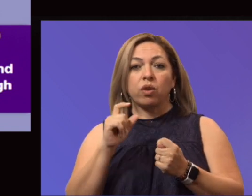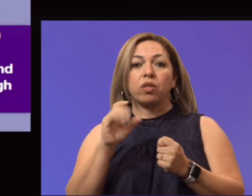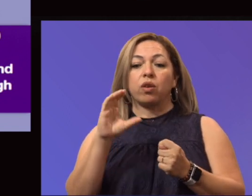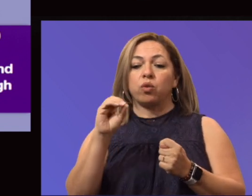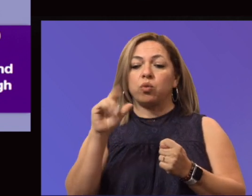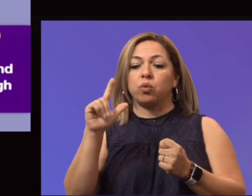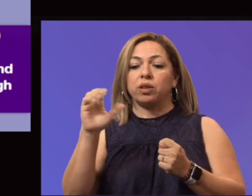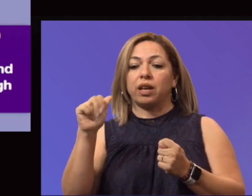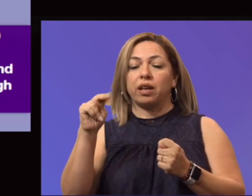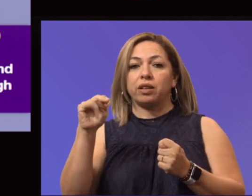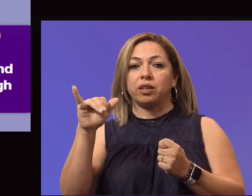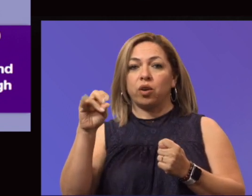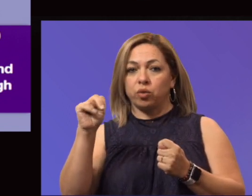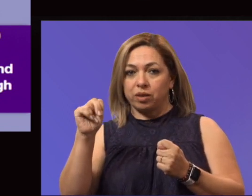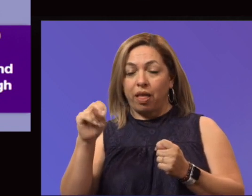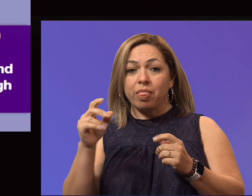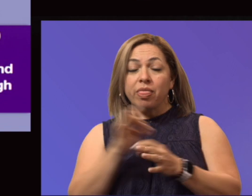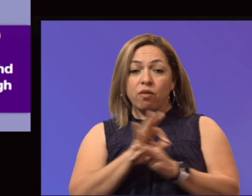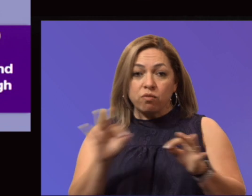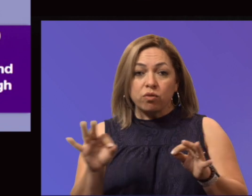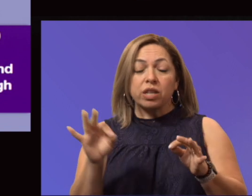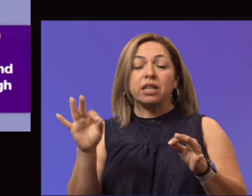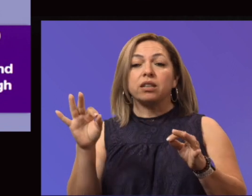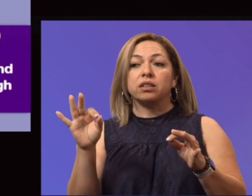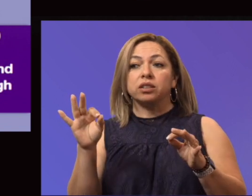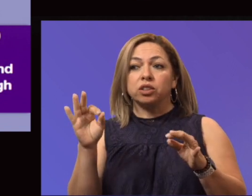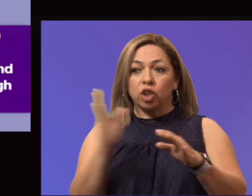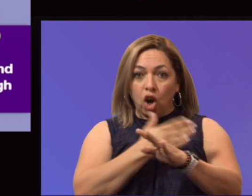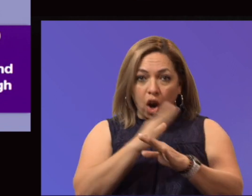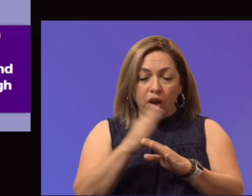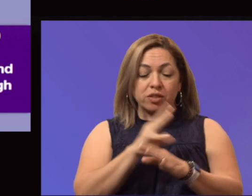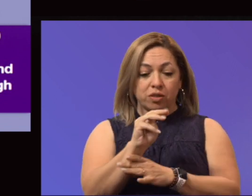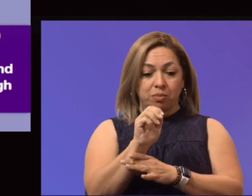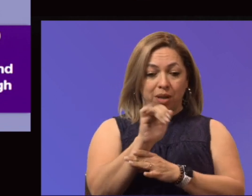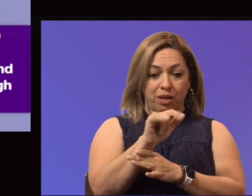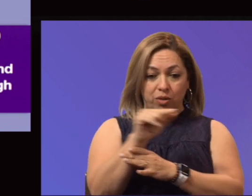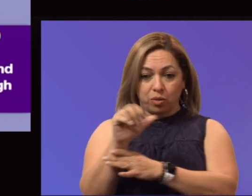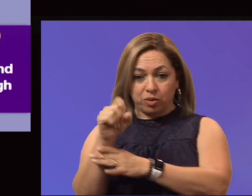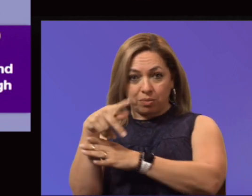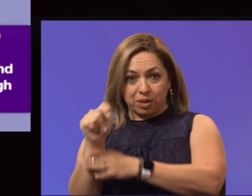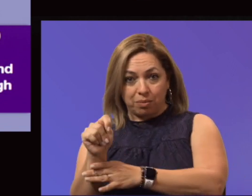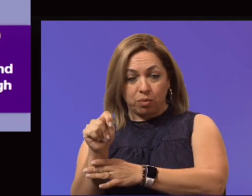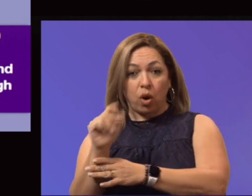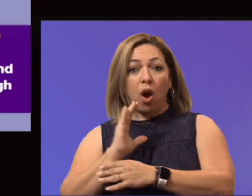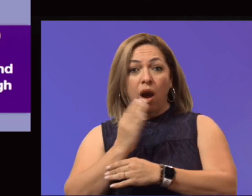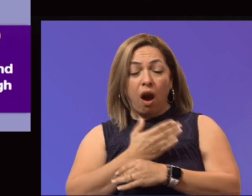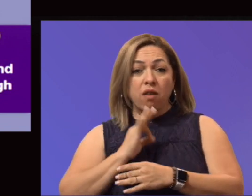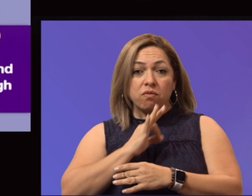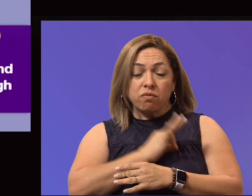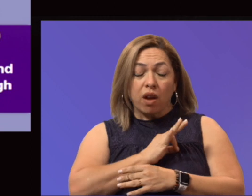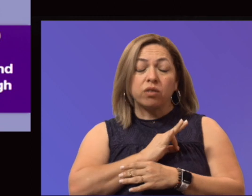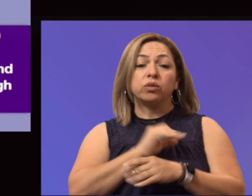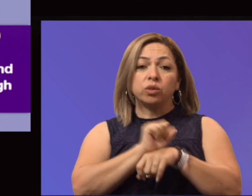free concerts that were offered from May to September. Our faculty and staff worked from 4.30 to 9 p.m. providing information about our